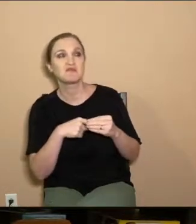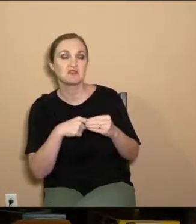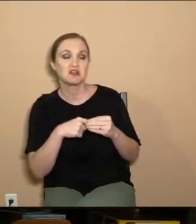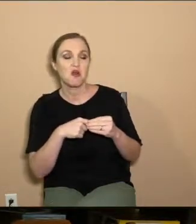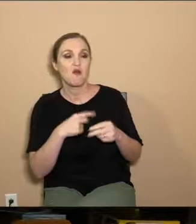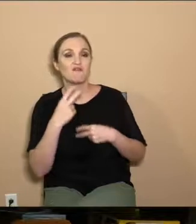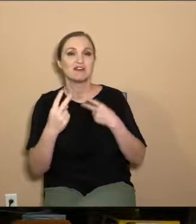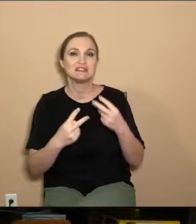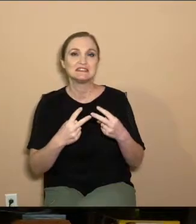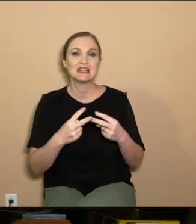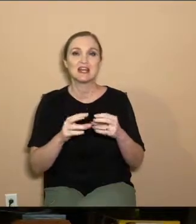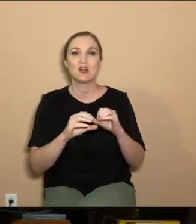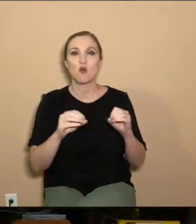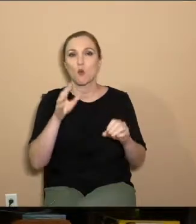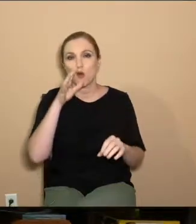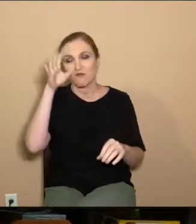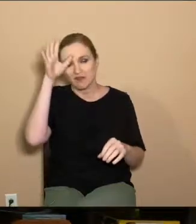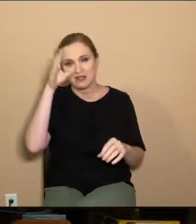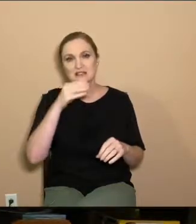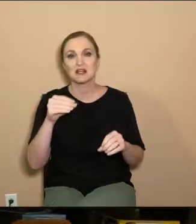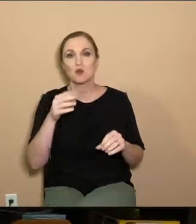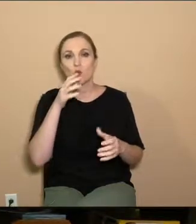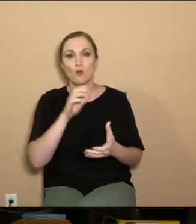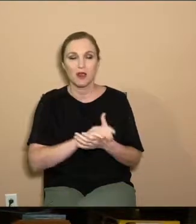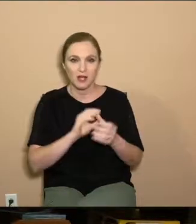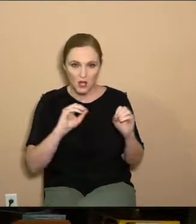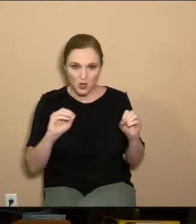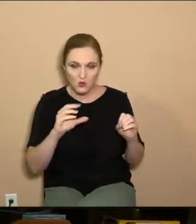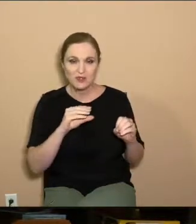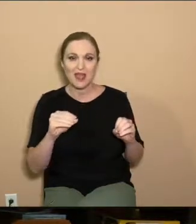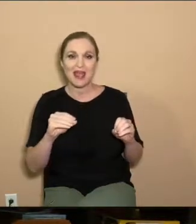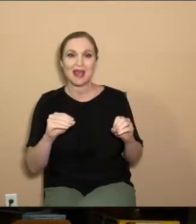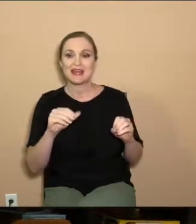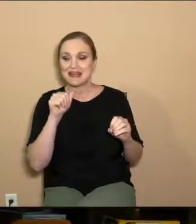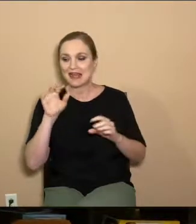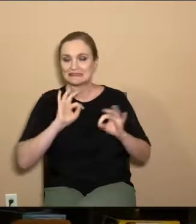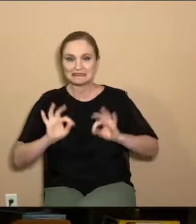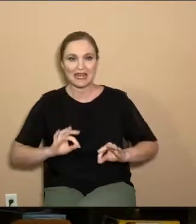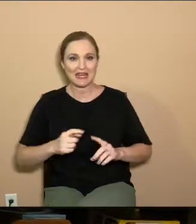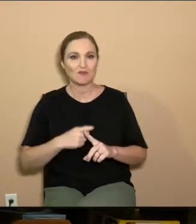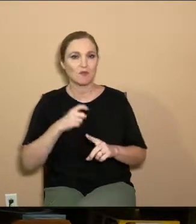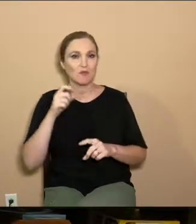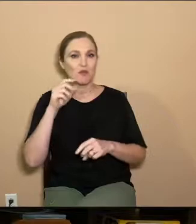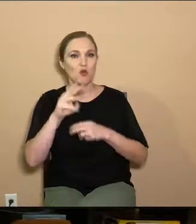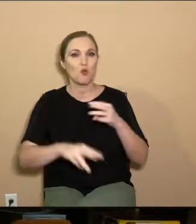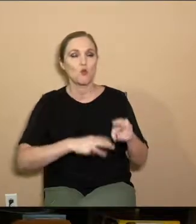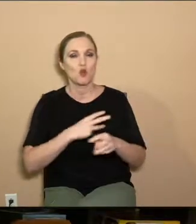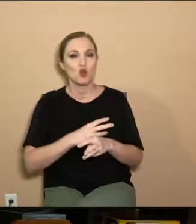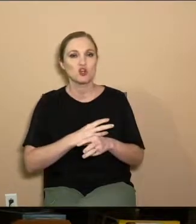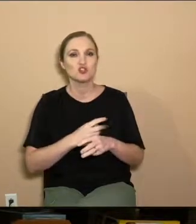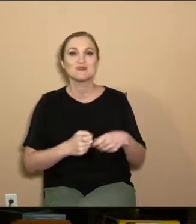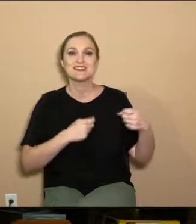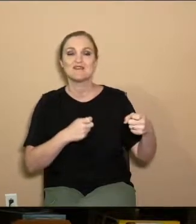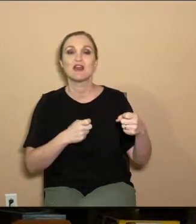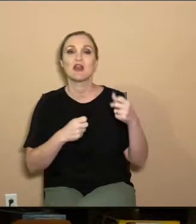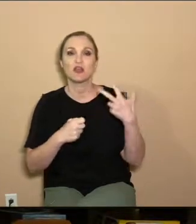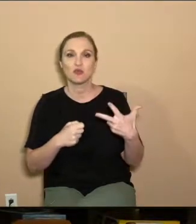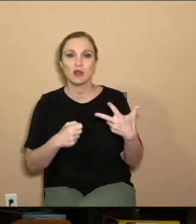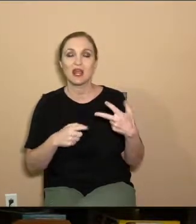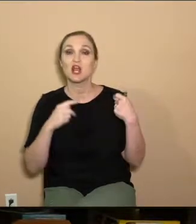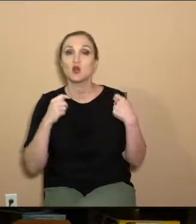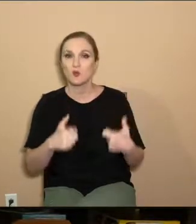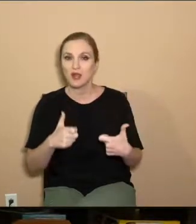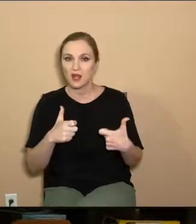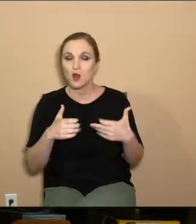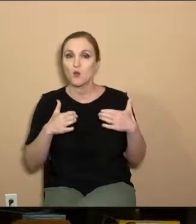orphans and widows. He talks about keeping yourself unstained from the world. And so there he's giving kind of three quick practical